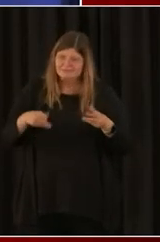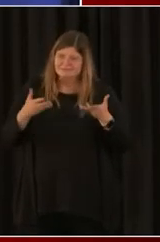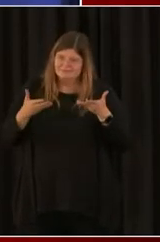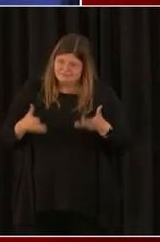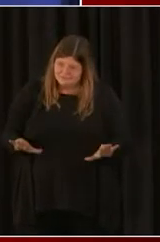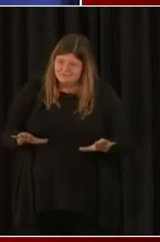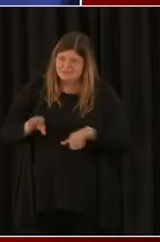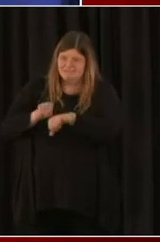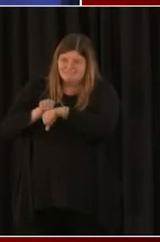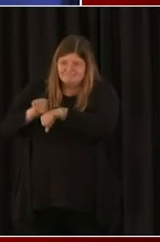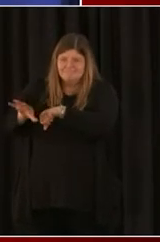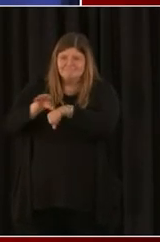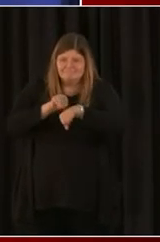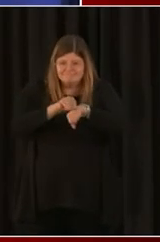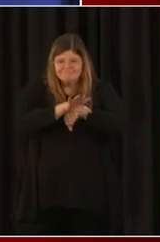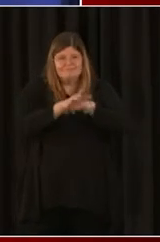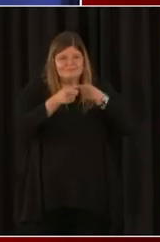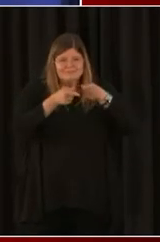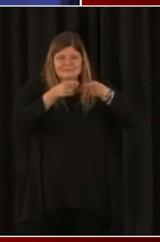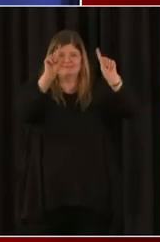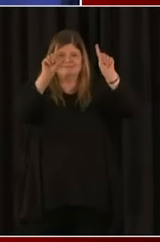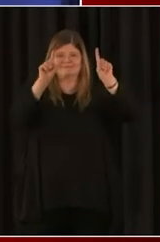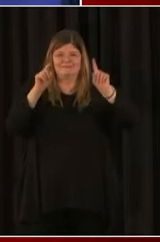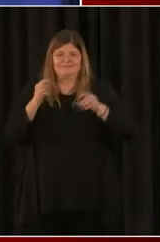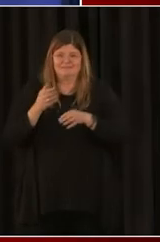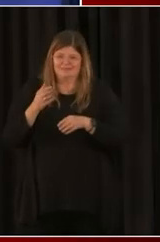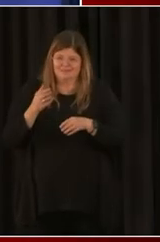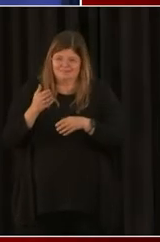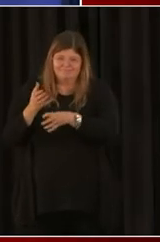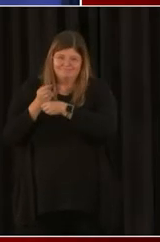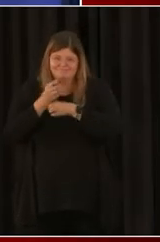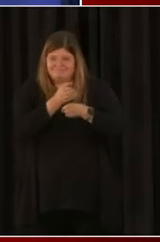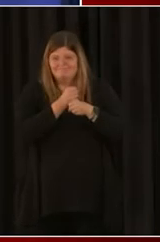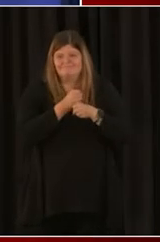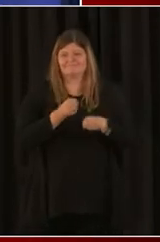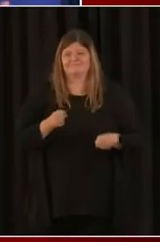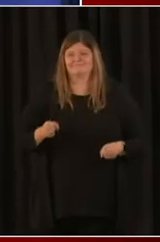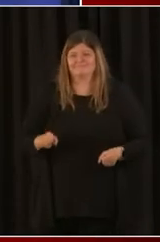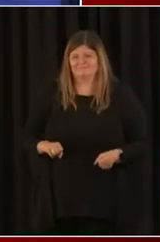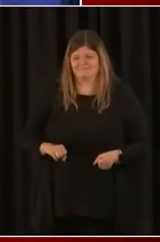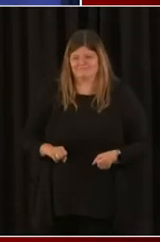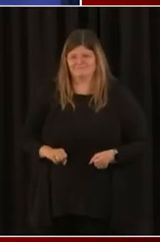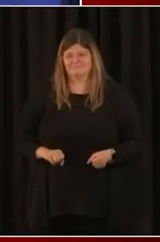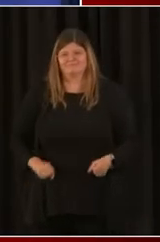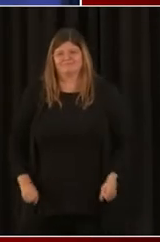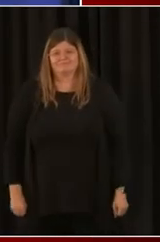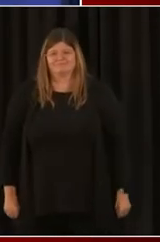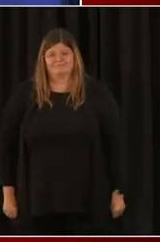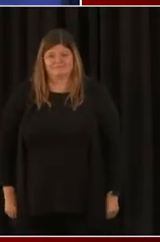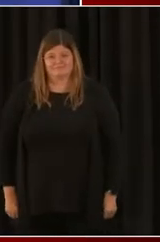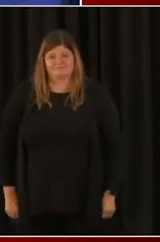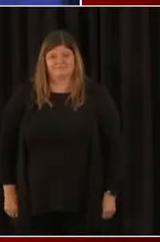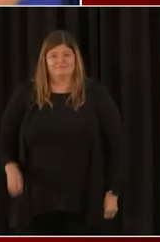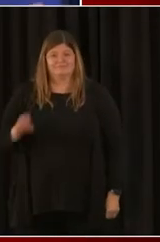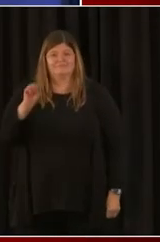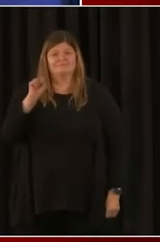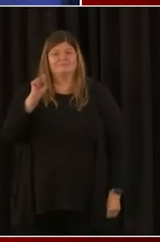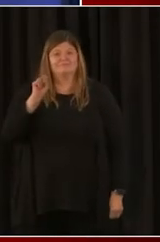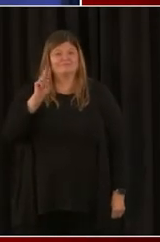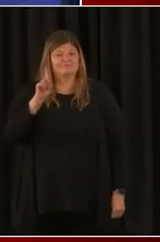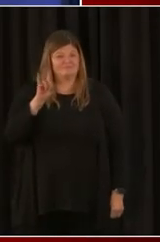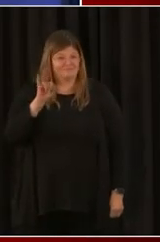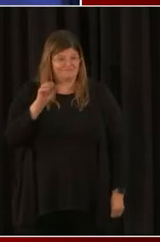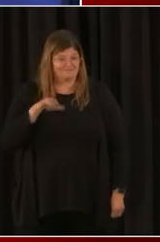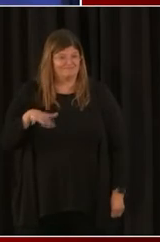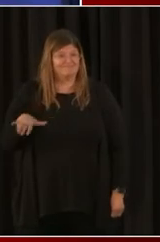successful recipients of these federal resources. So here with us in our studio, are we calling this a studio, Deputy Mayor? Here in our